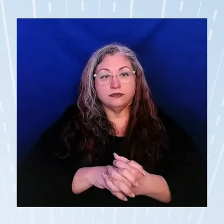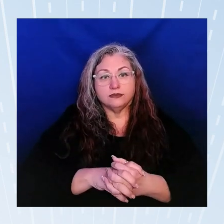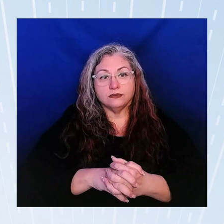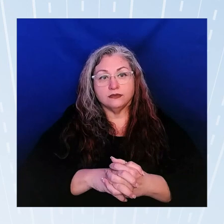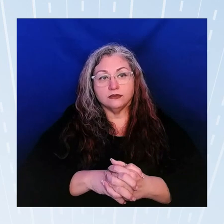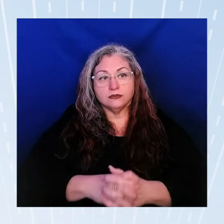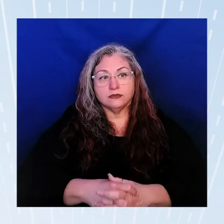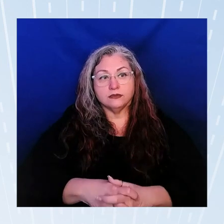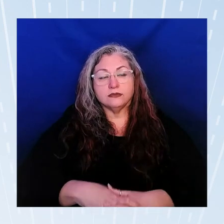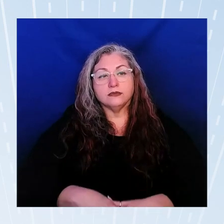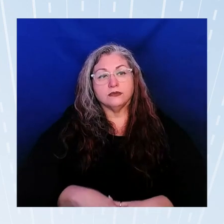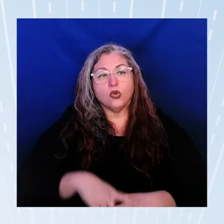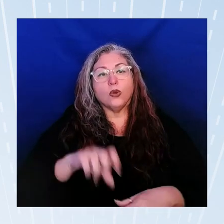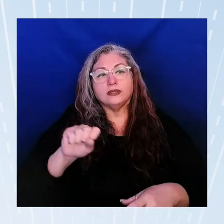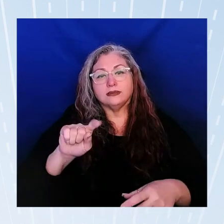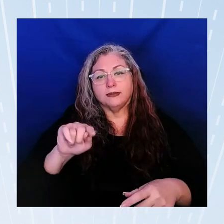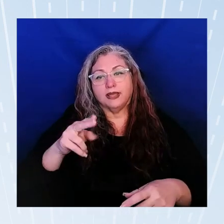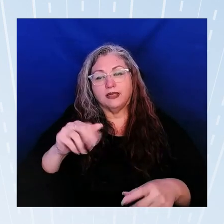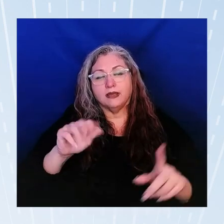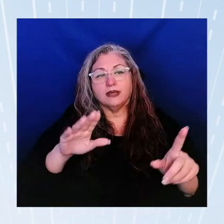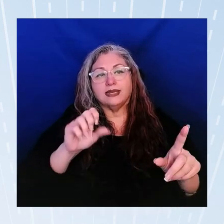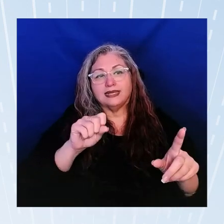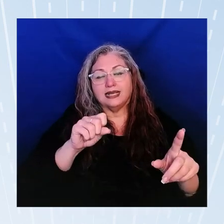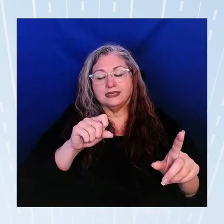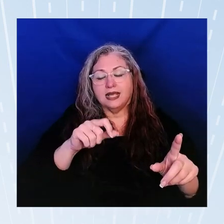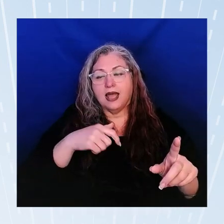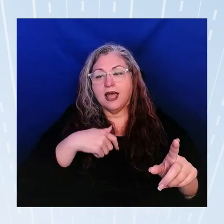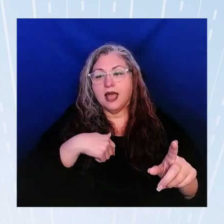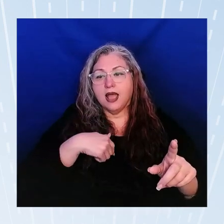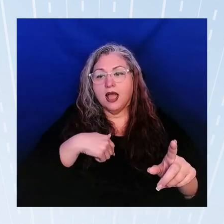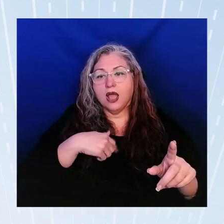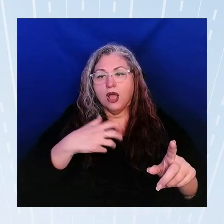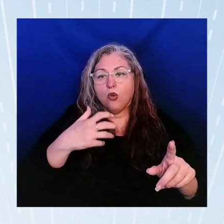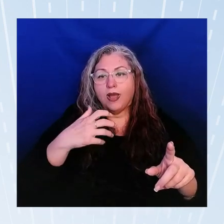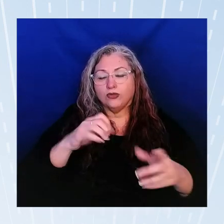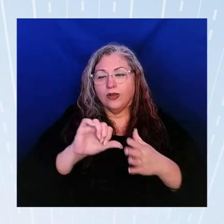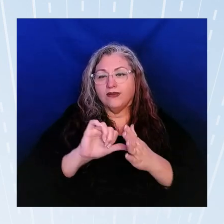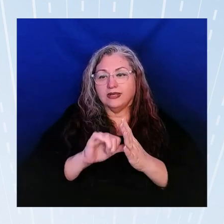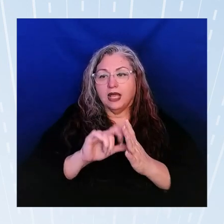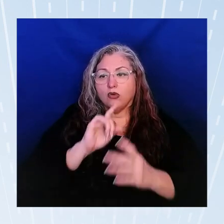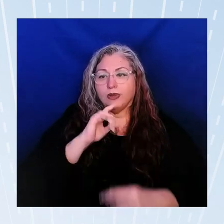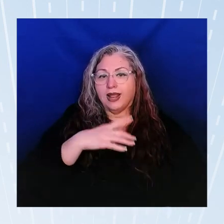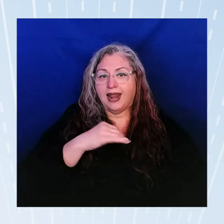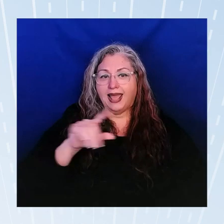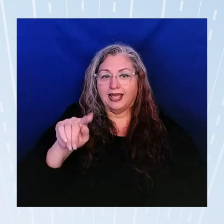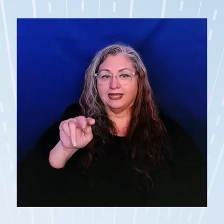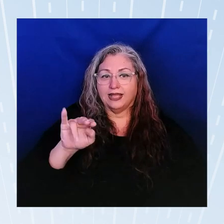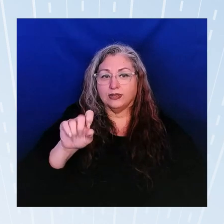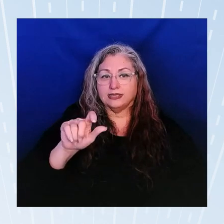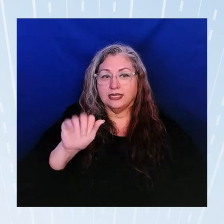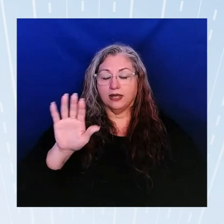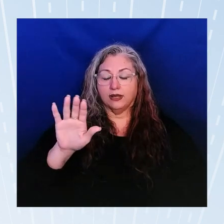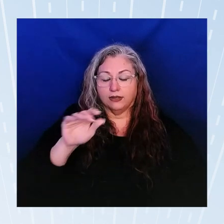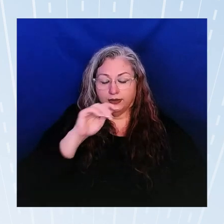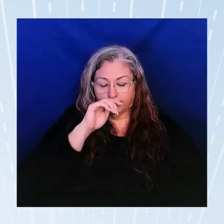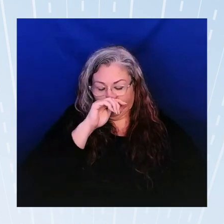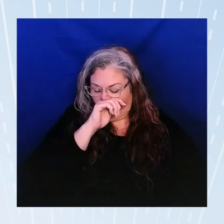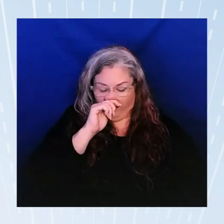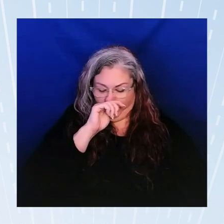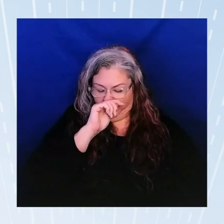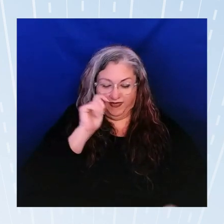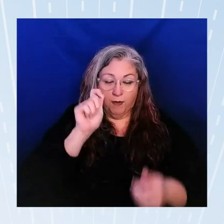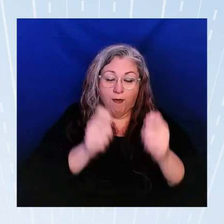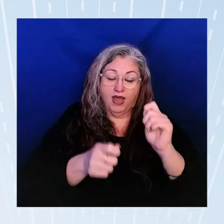Thank you um I I liked I I want to just emphasize I really like Teresita's um modifications